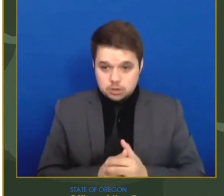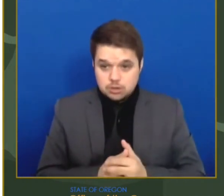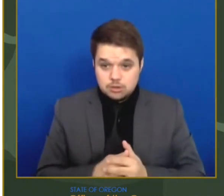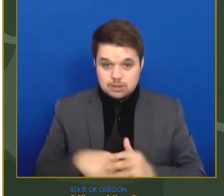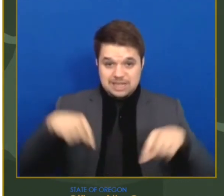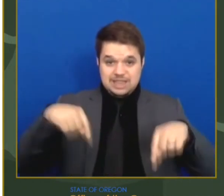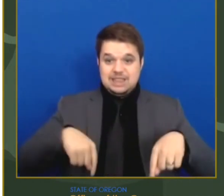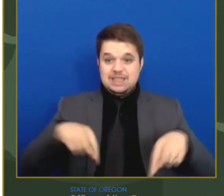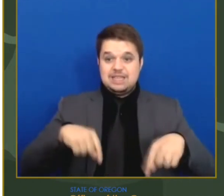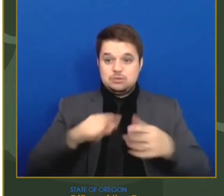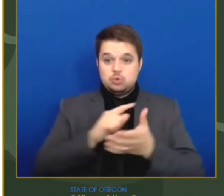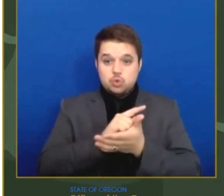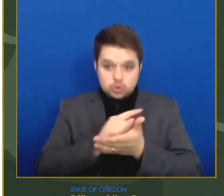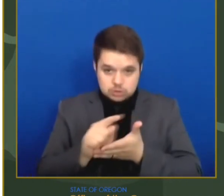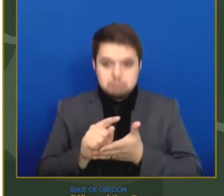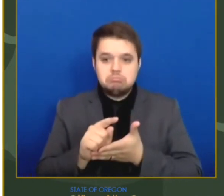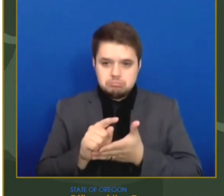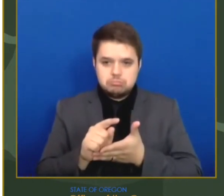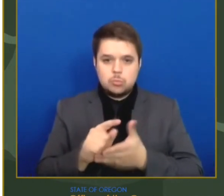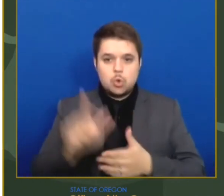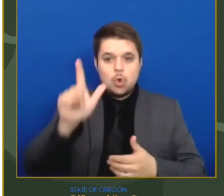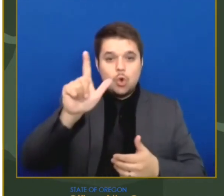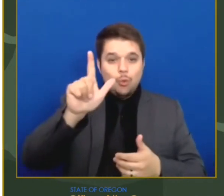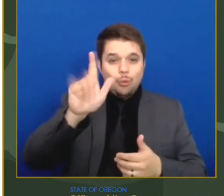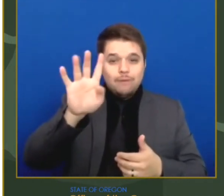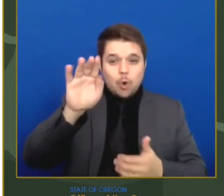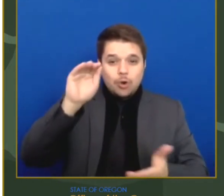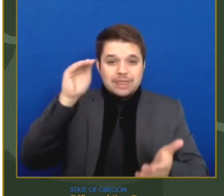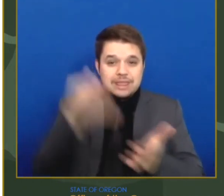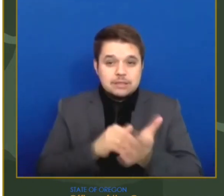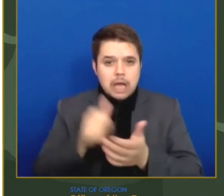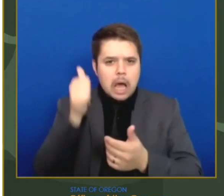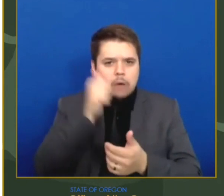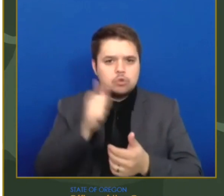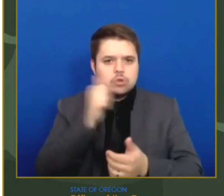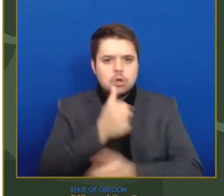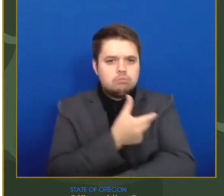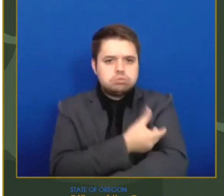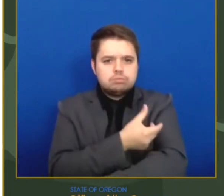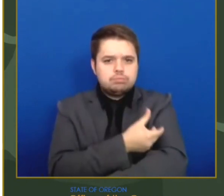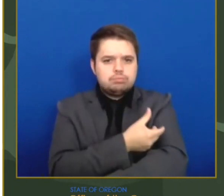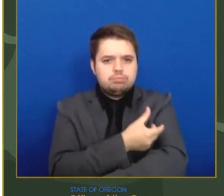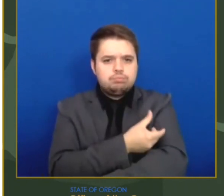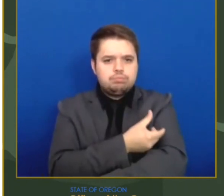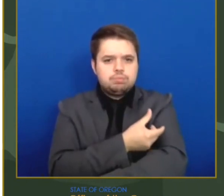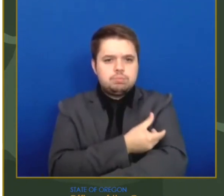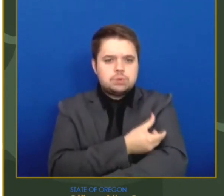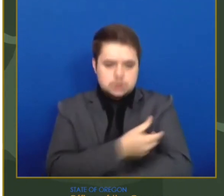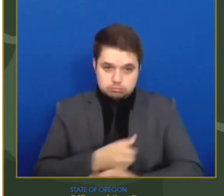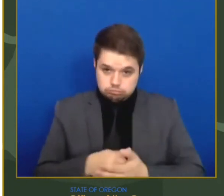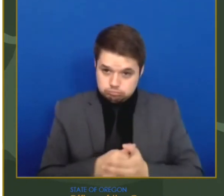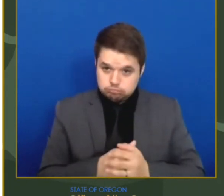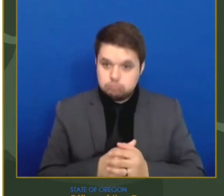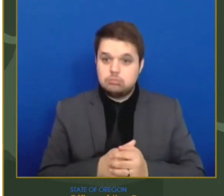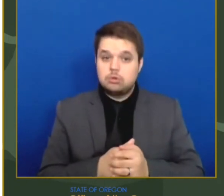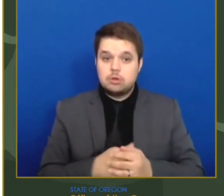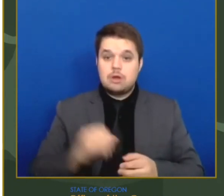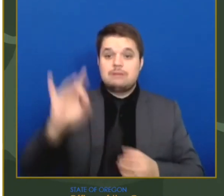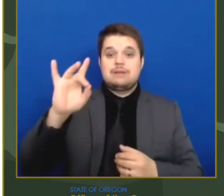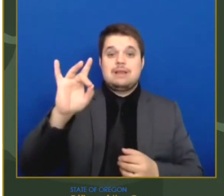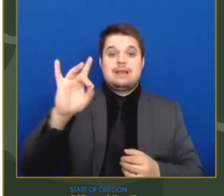,151 doses per day. More than 800,000 Oregonians have received at least their first dose.